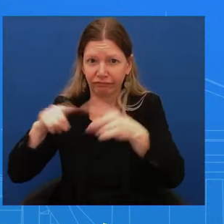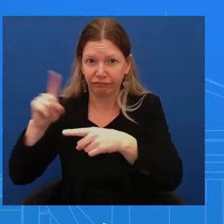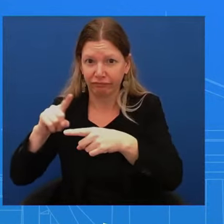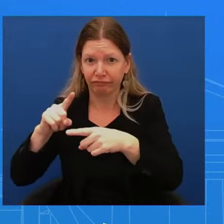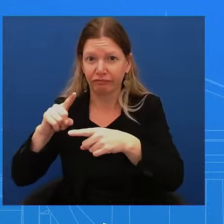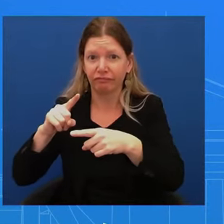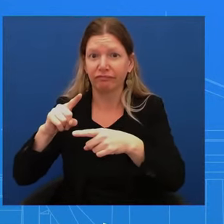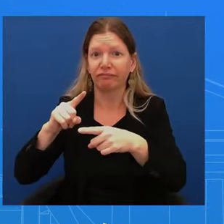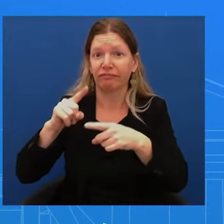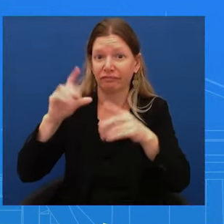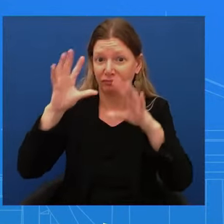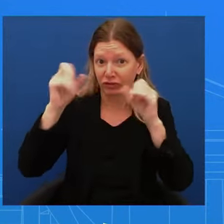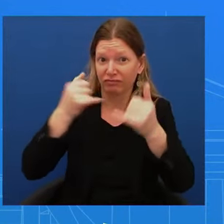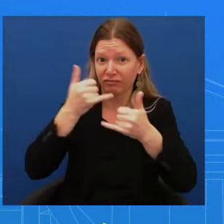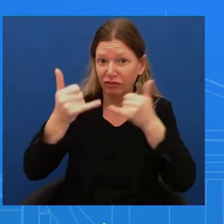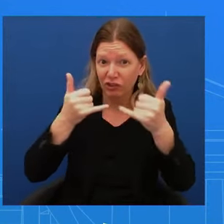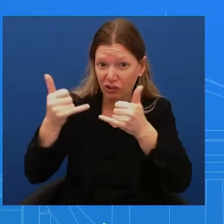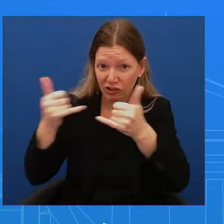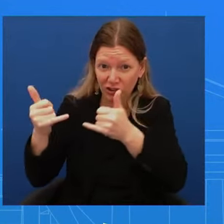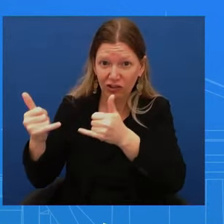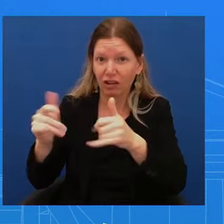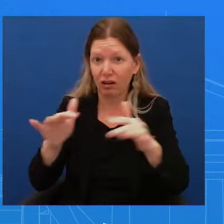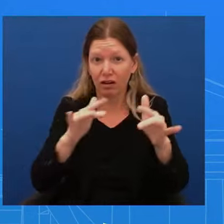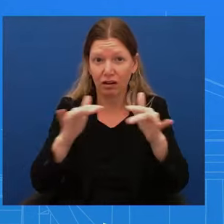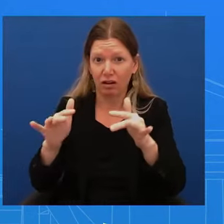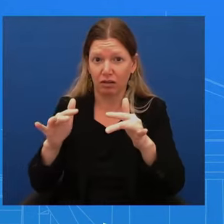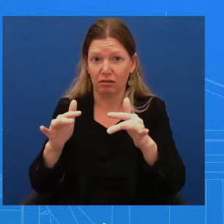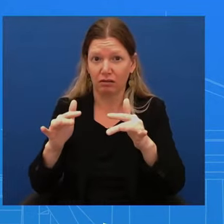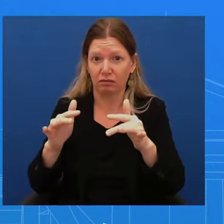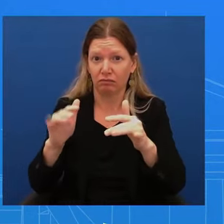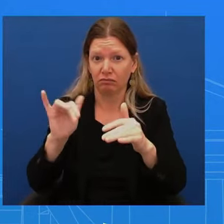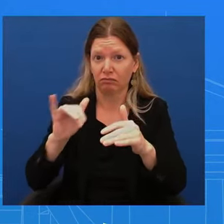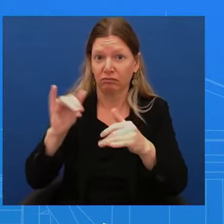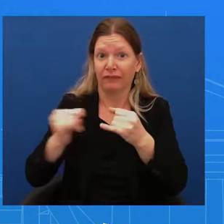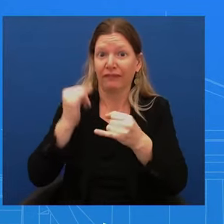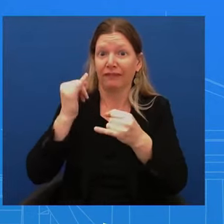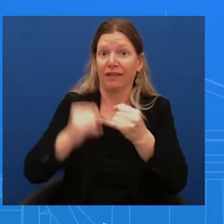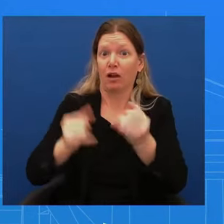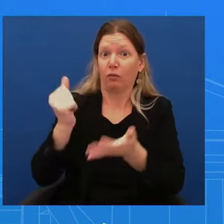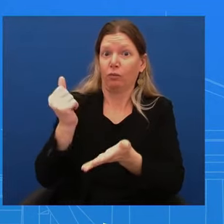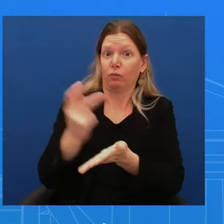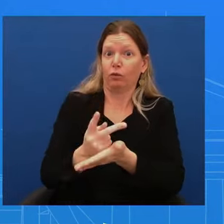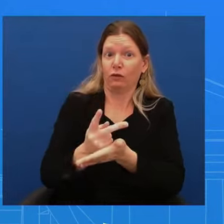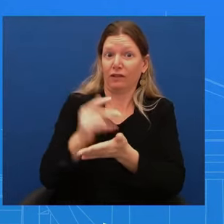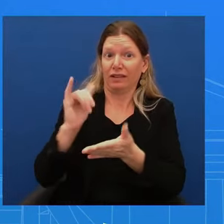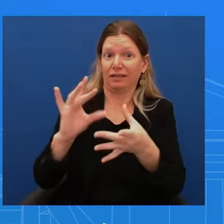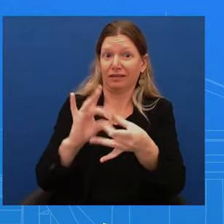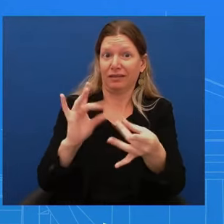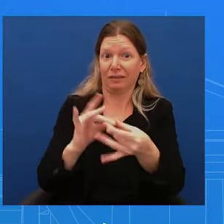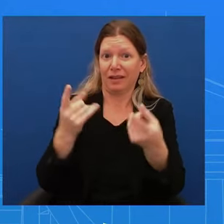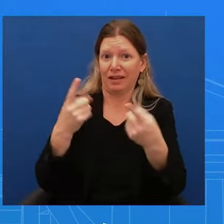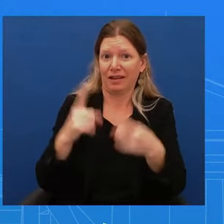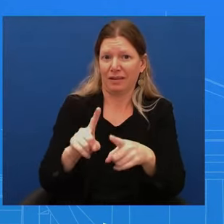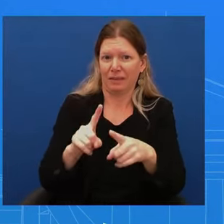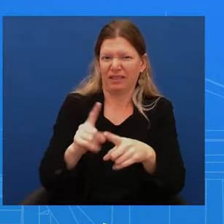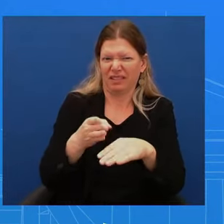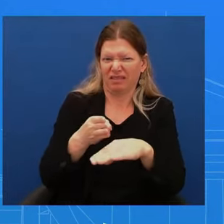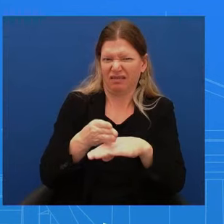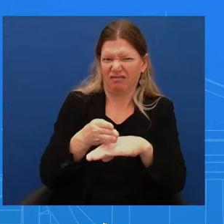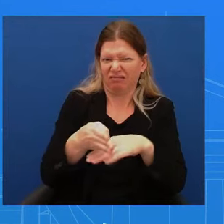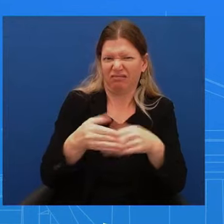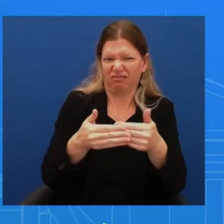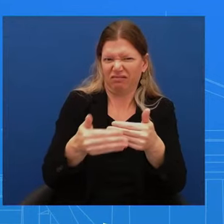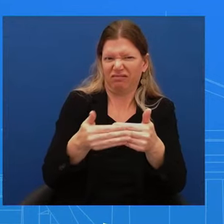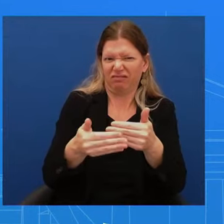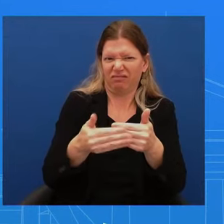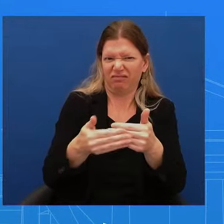The president's final approval on that statement happened shortly thereafter. And as you know, it was issued on the 3rd of January. Also on the